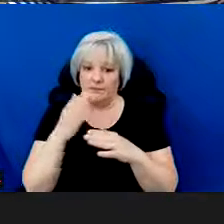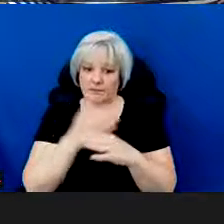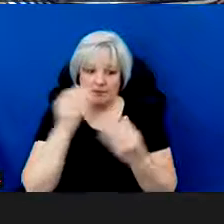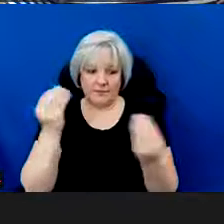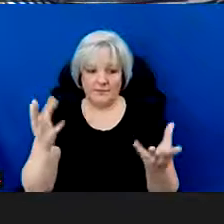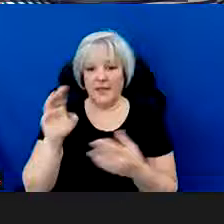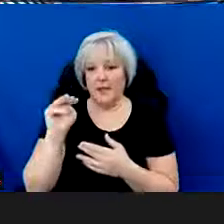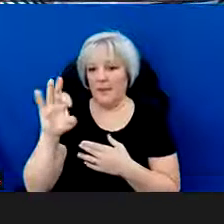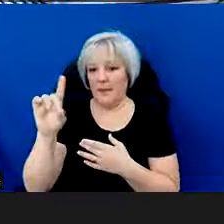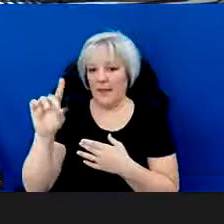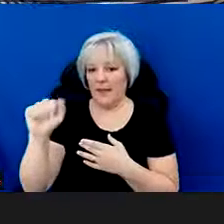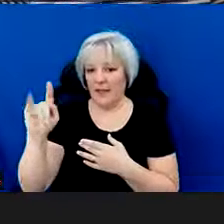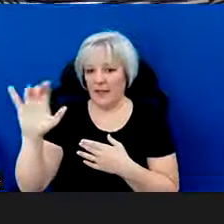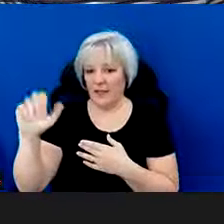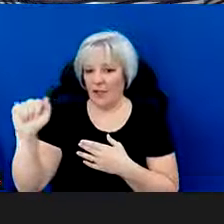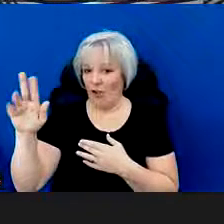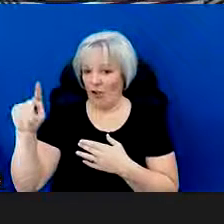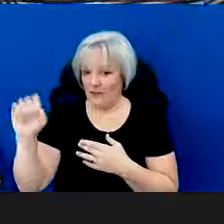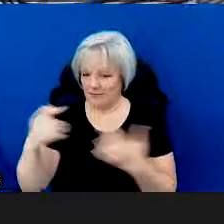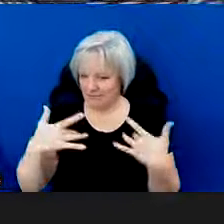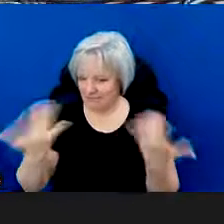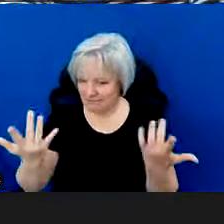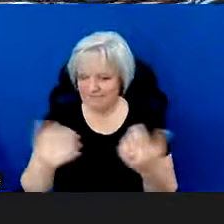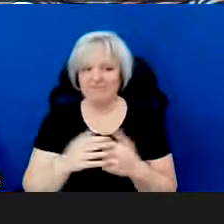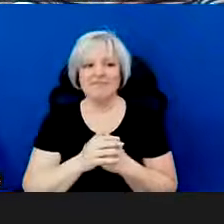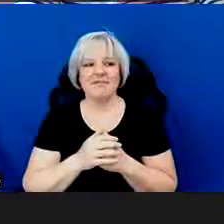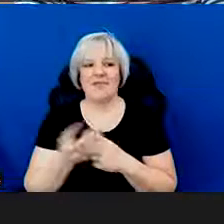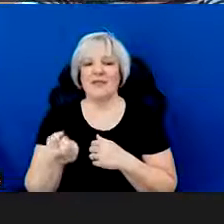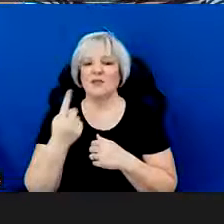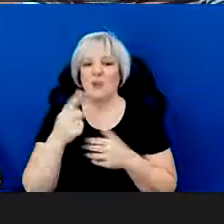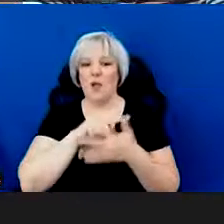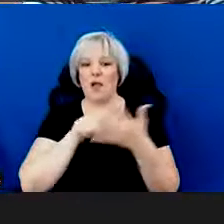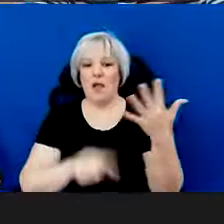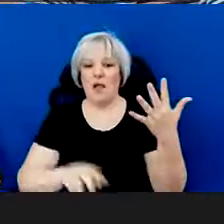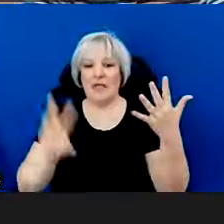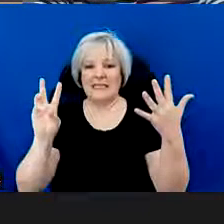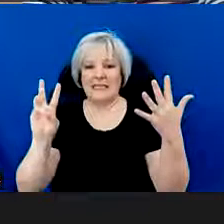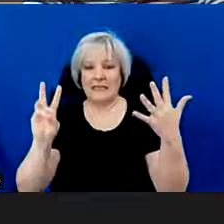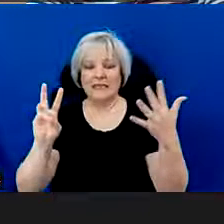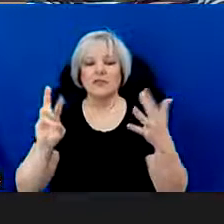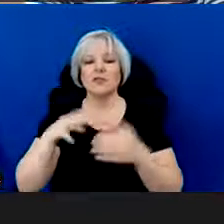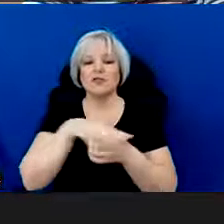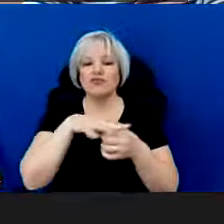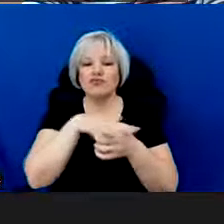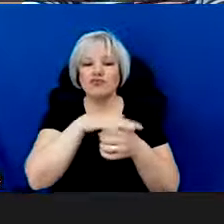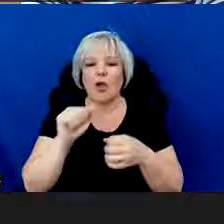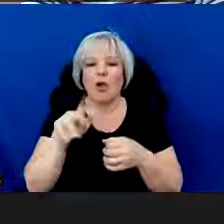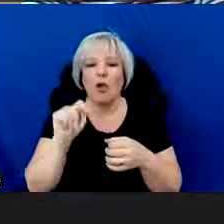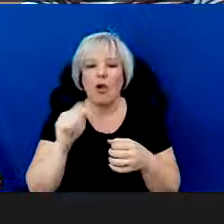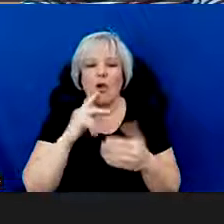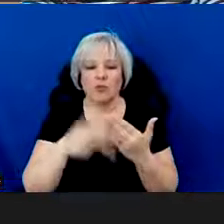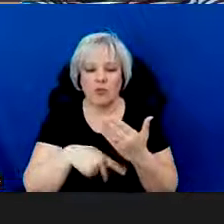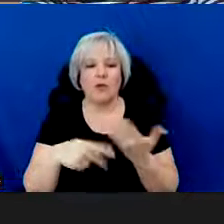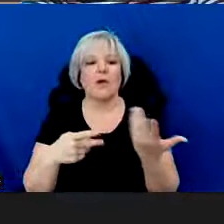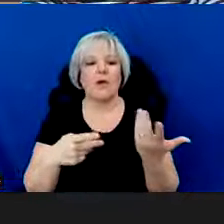-Atlantic Arts. Mid-Atlantic Arts is one of six regional arts organizations, which are place-based,